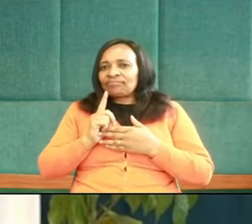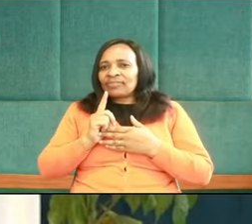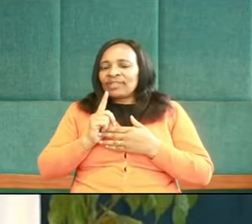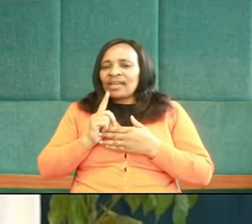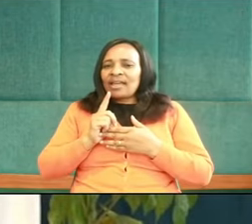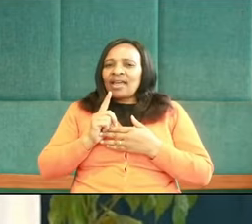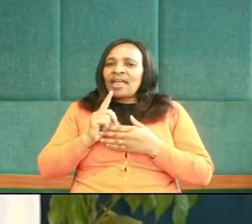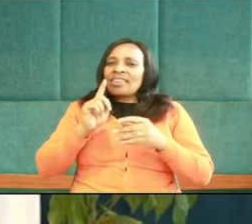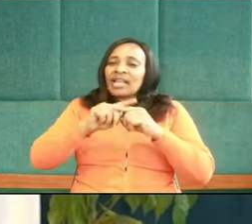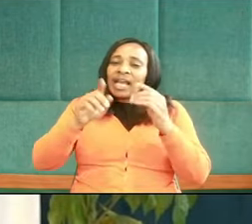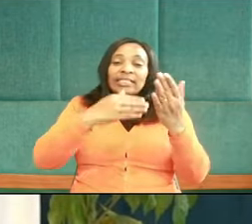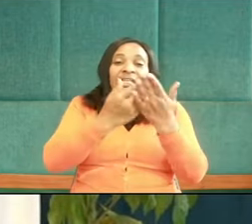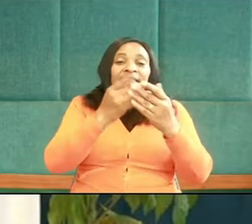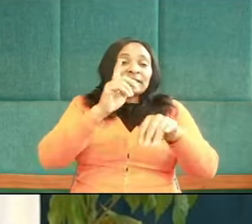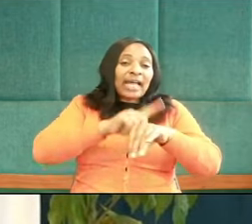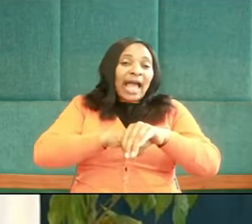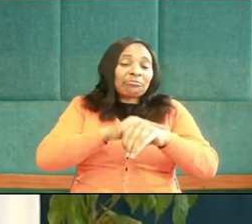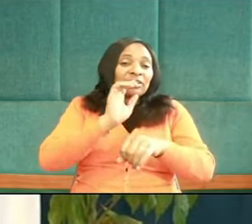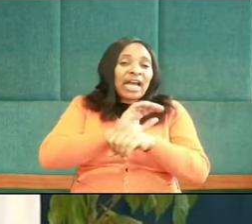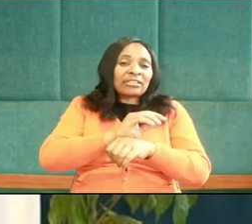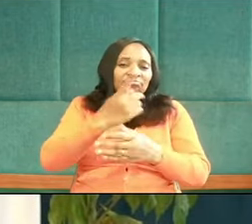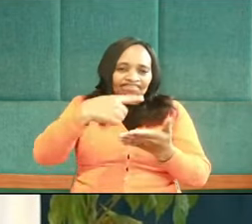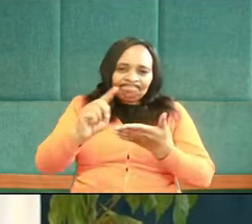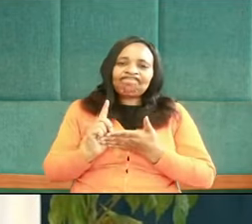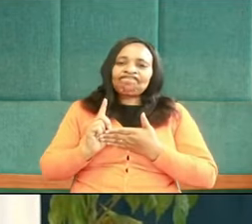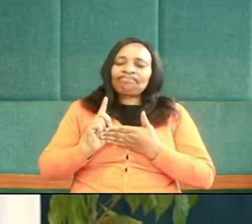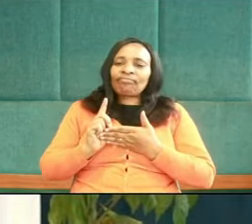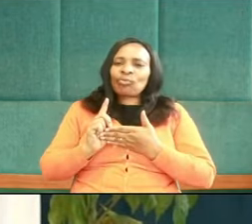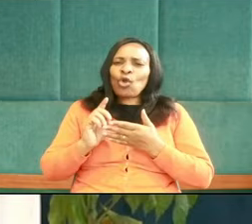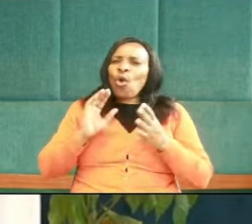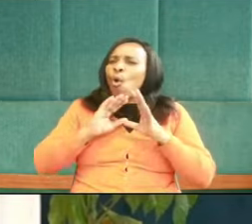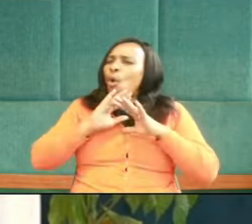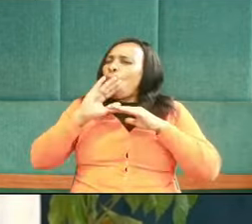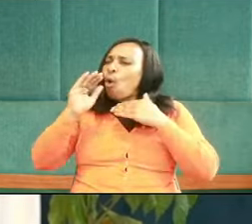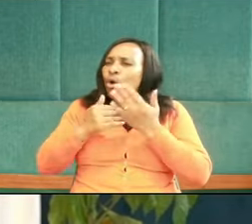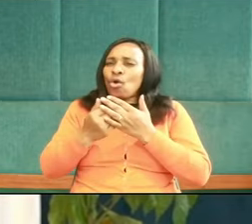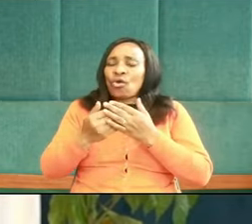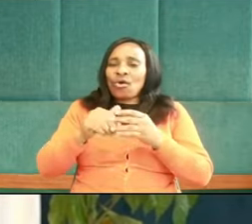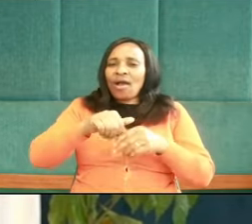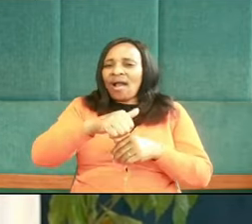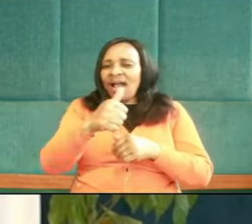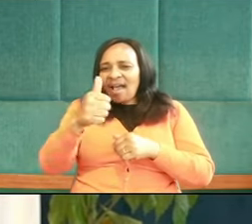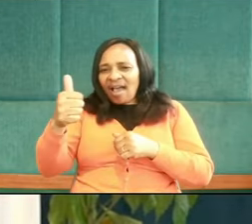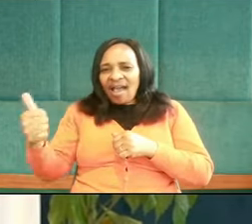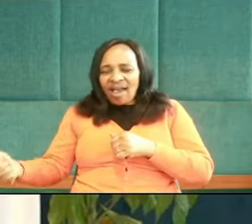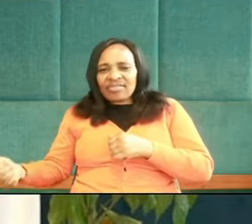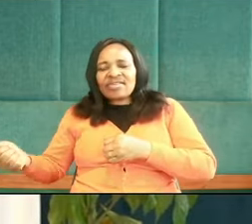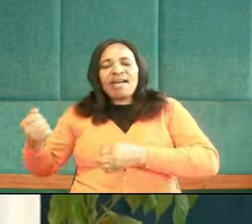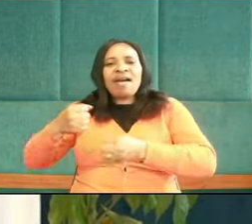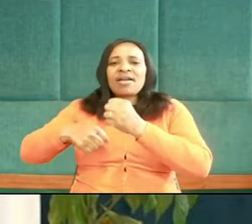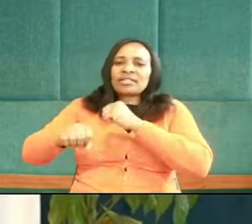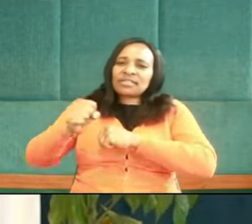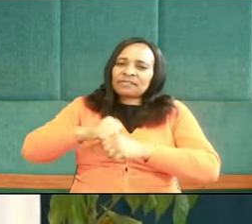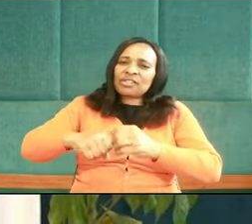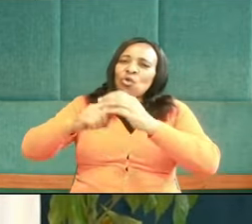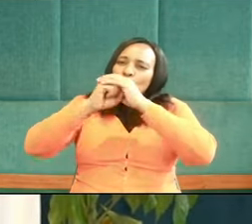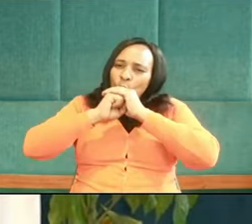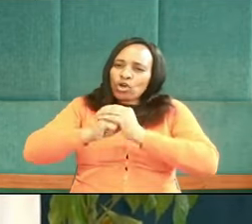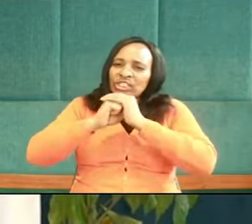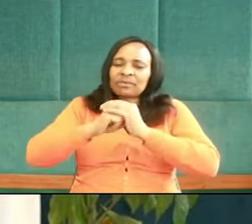Attending church on time, checked. And all other, you know, outward worship